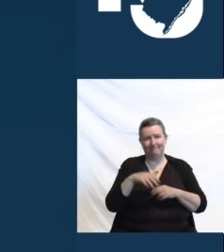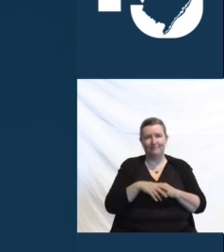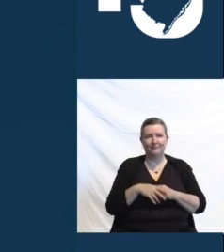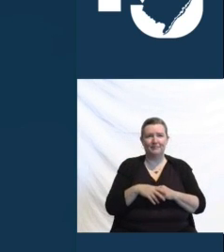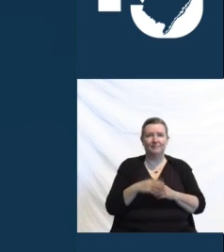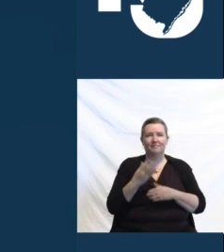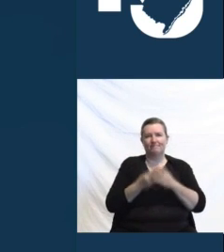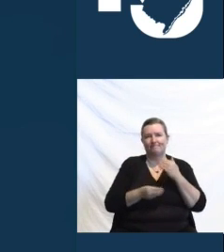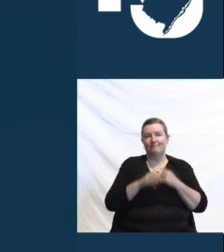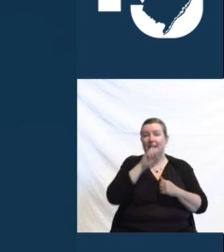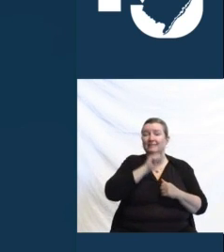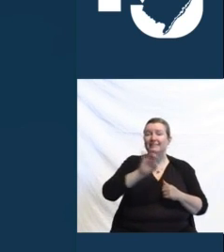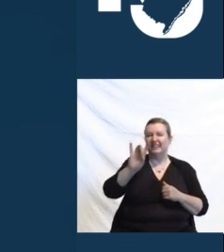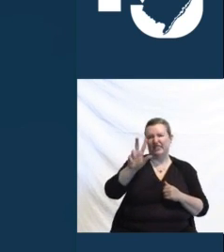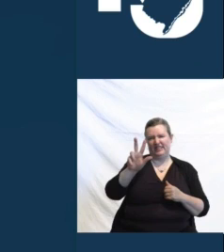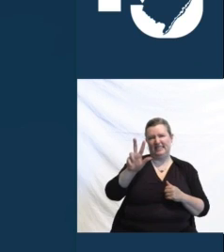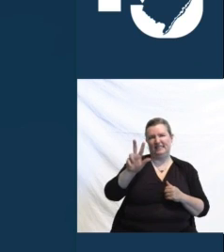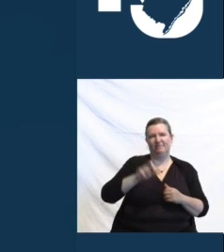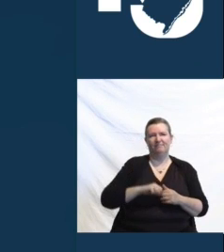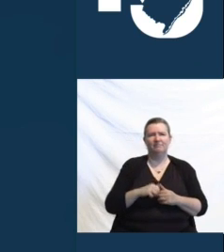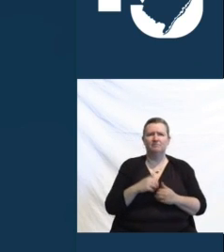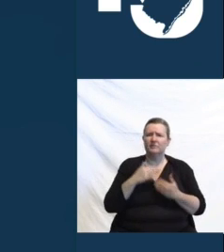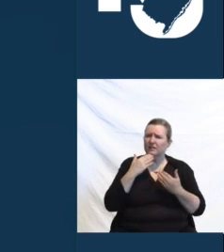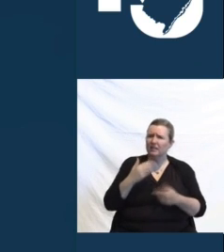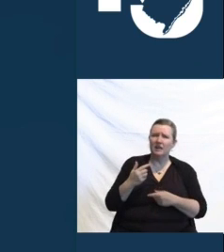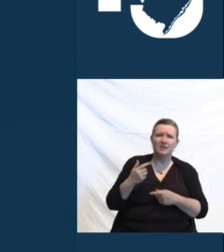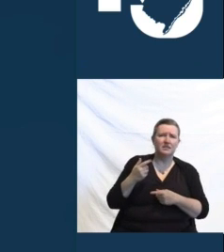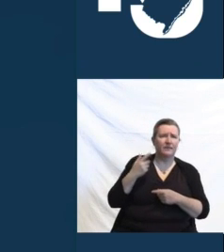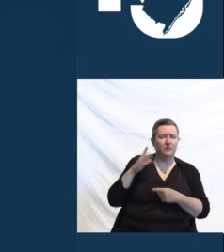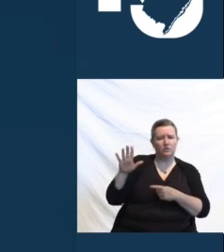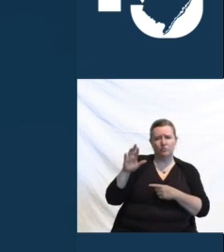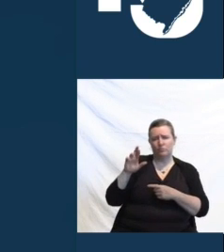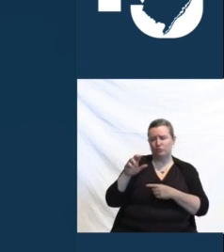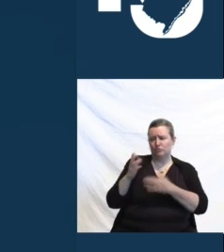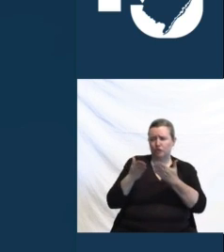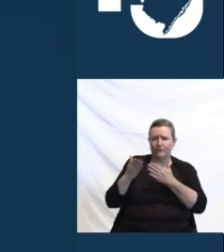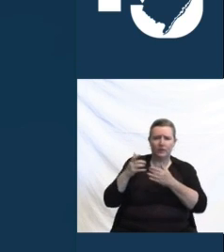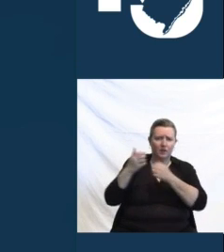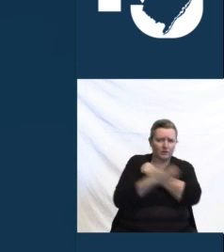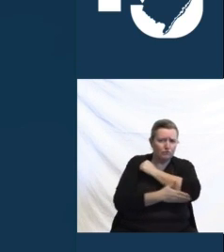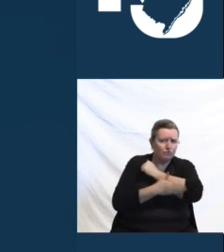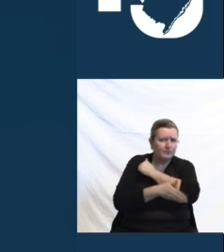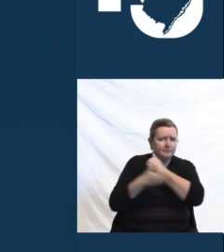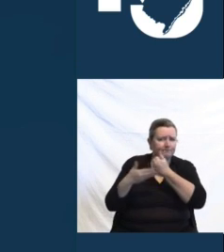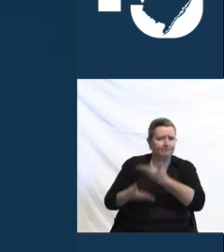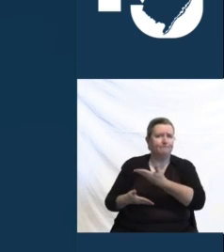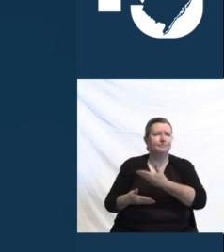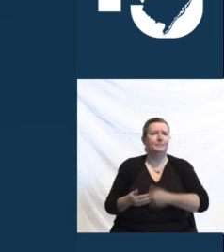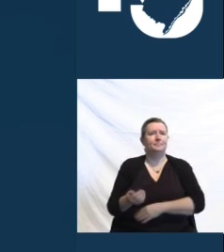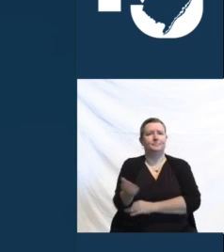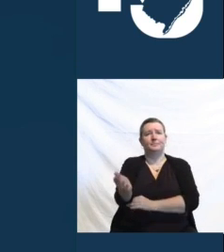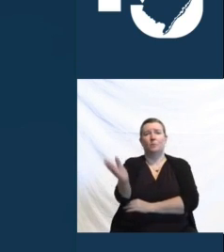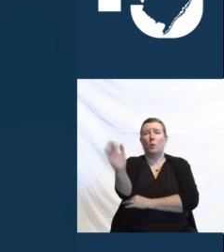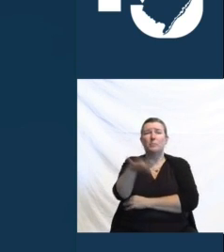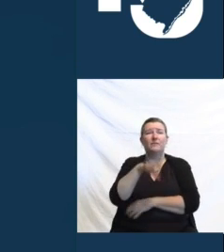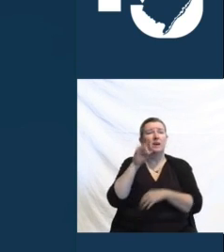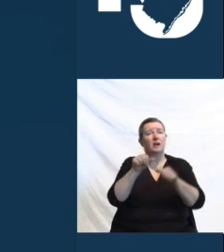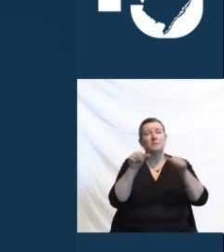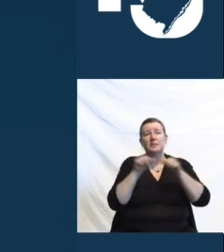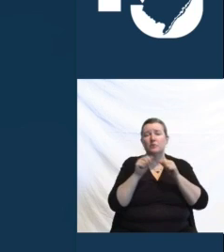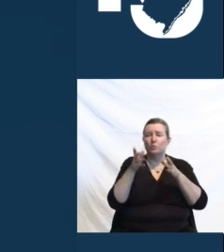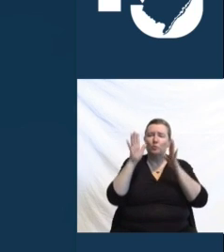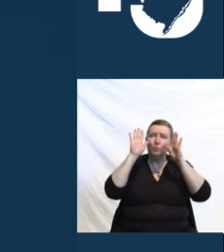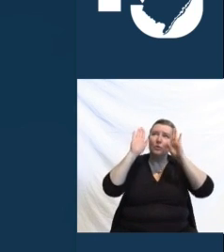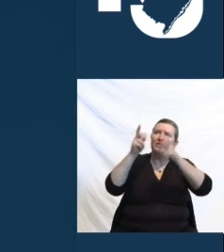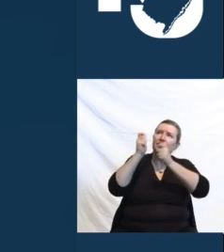So we thank Ronald for his service to our nation and we hope he's found a place where the water is calm and the fish are biting. May God bless and watch over